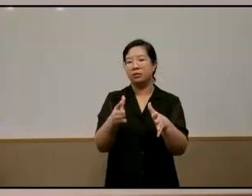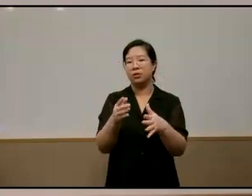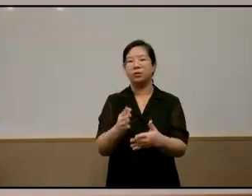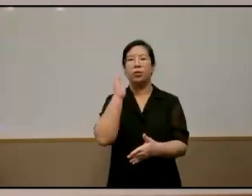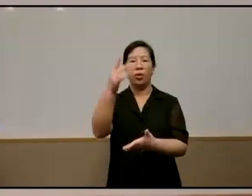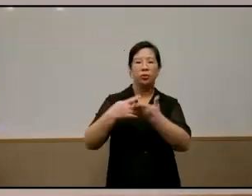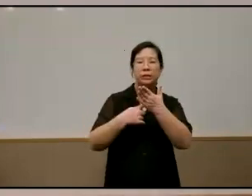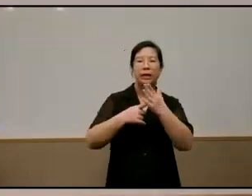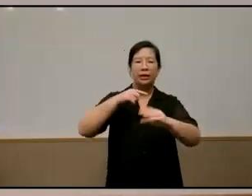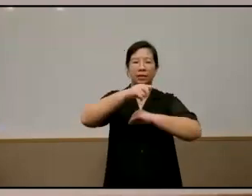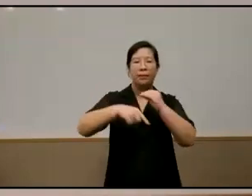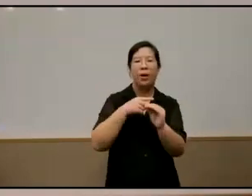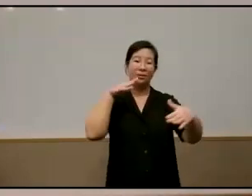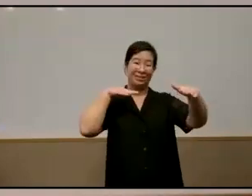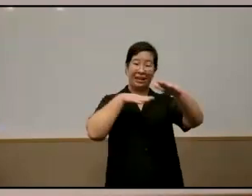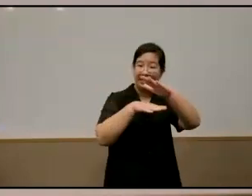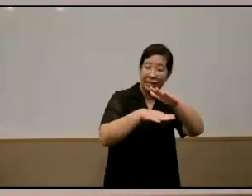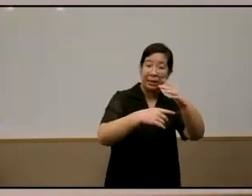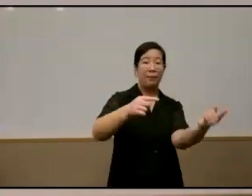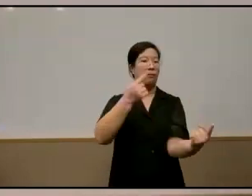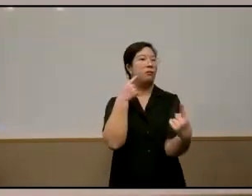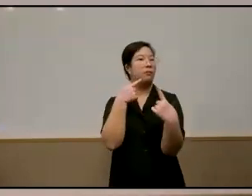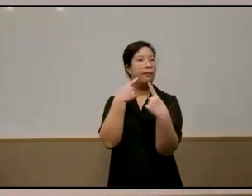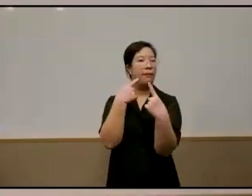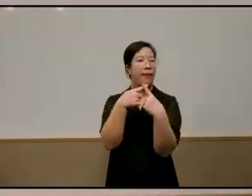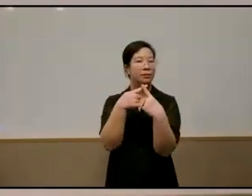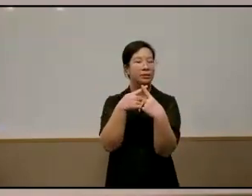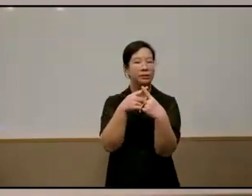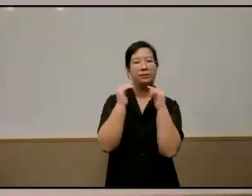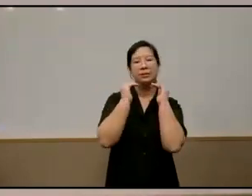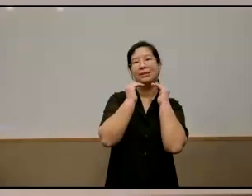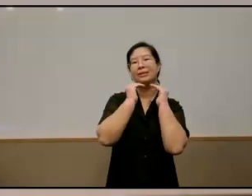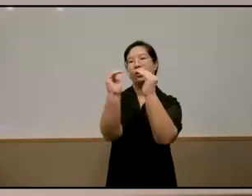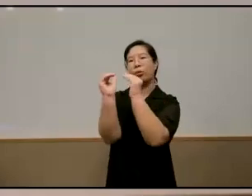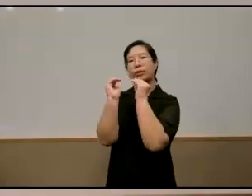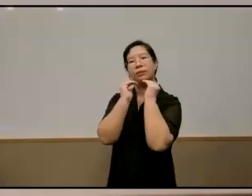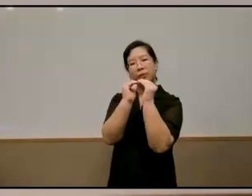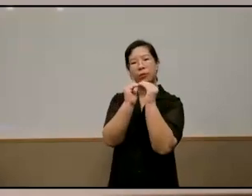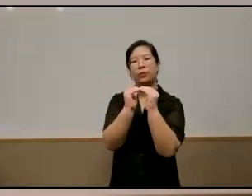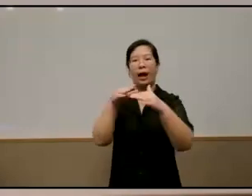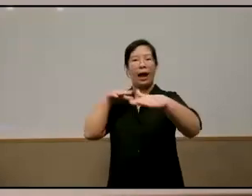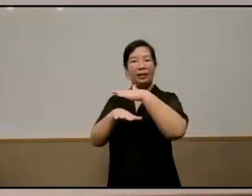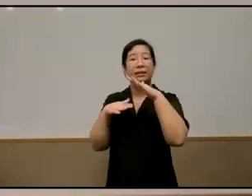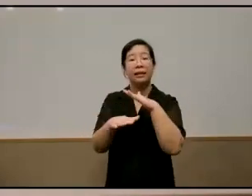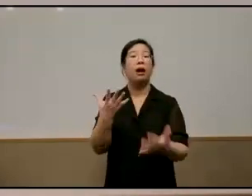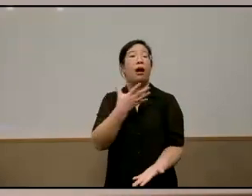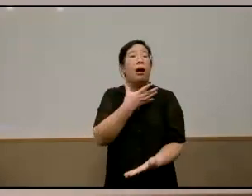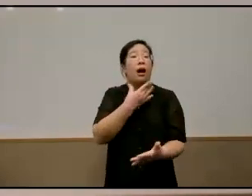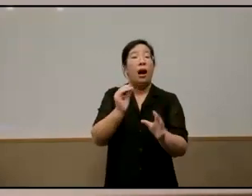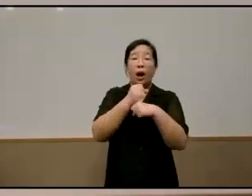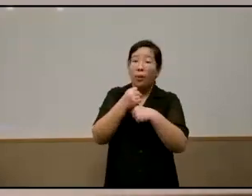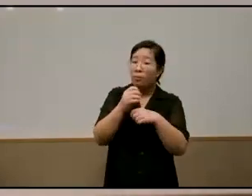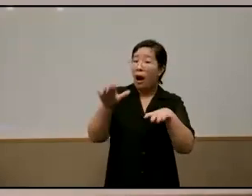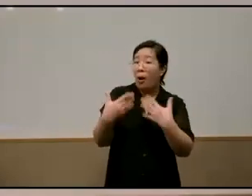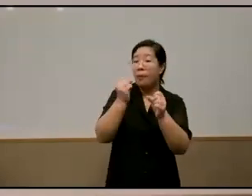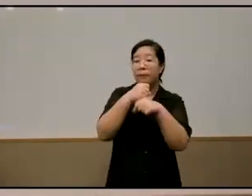not only excess that we are talking about but equitable equity as well as how do we ensure that